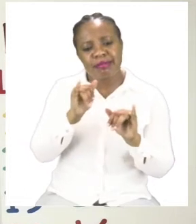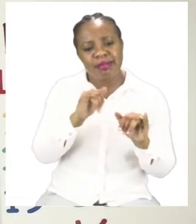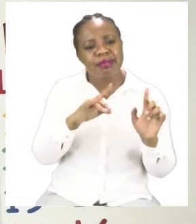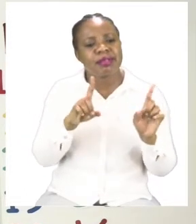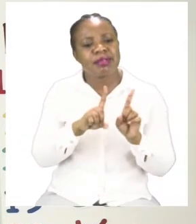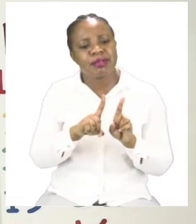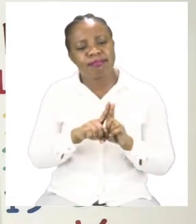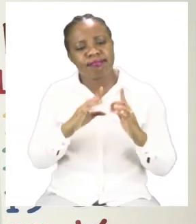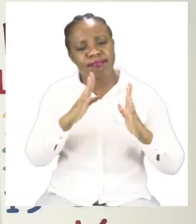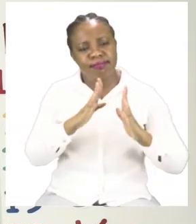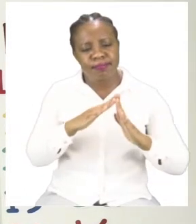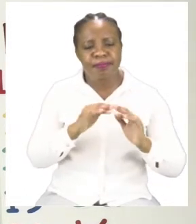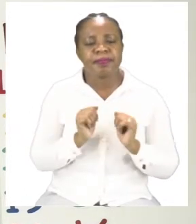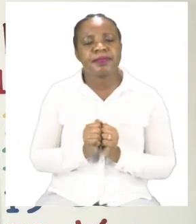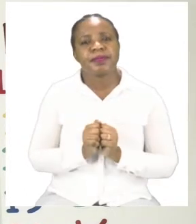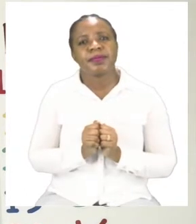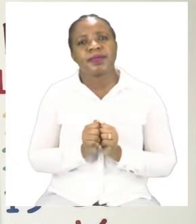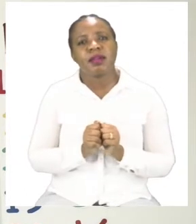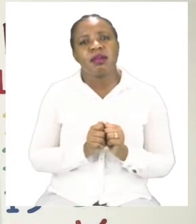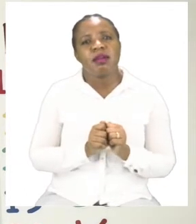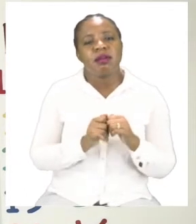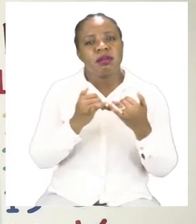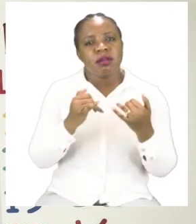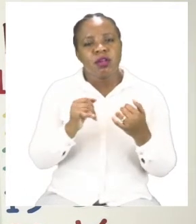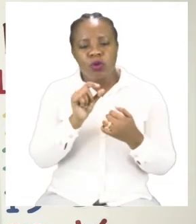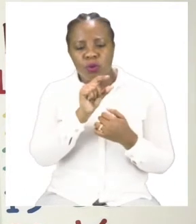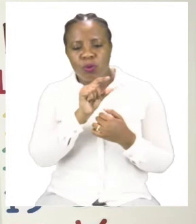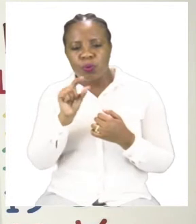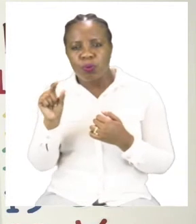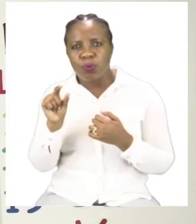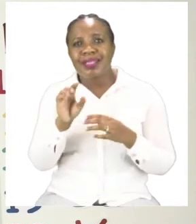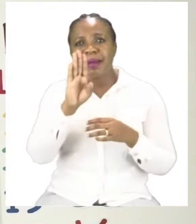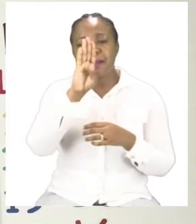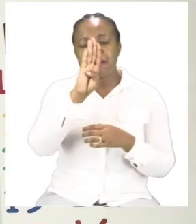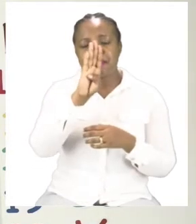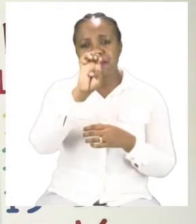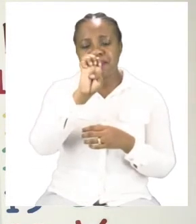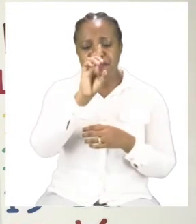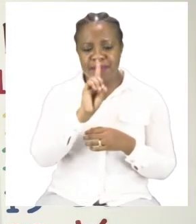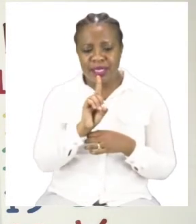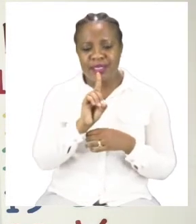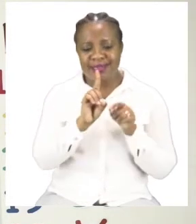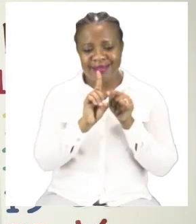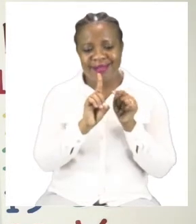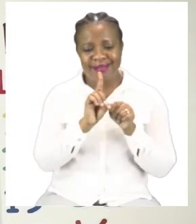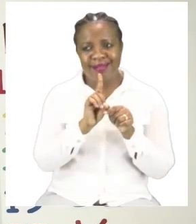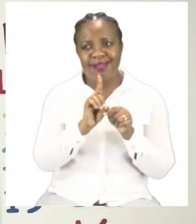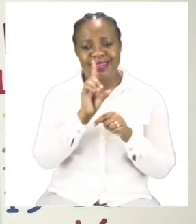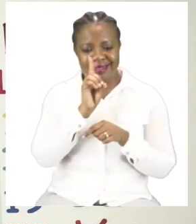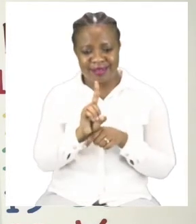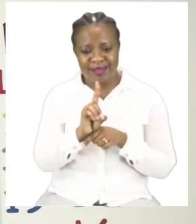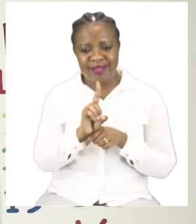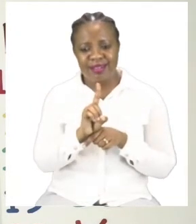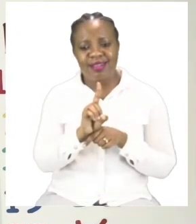sharing a block. So our last sound D for the word bed will be our